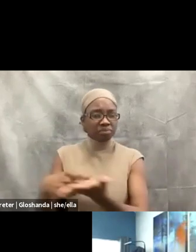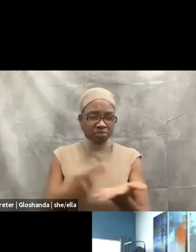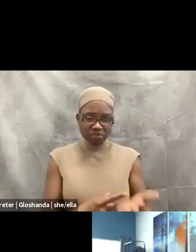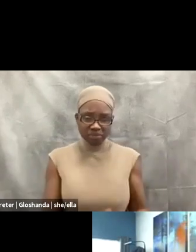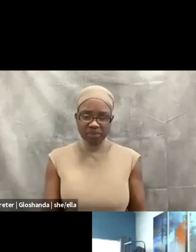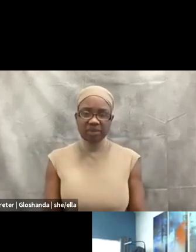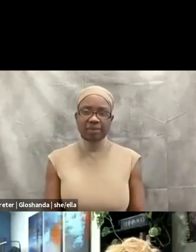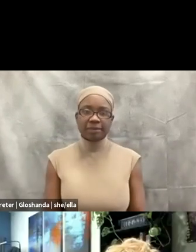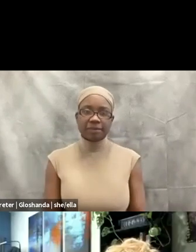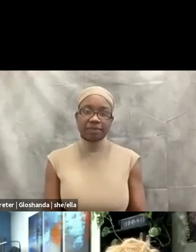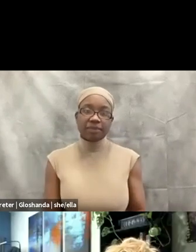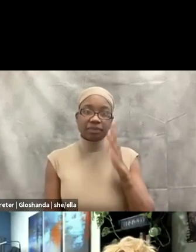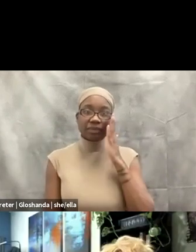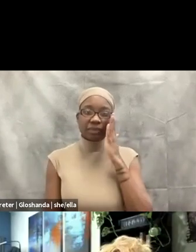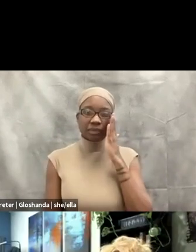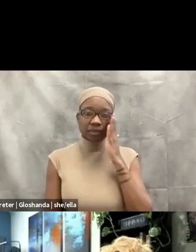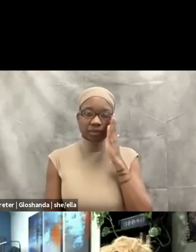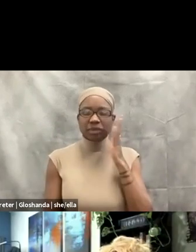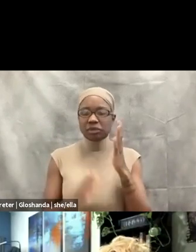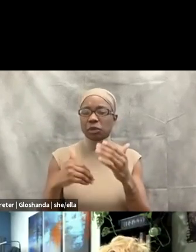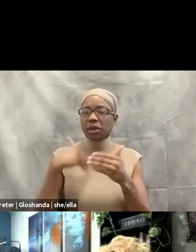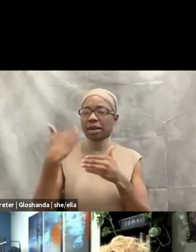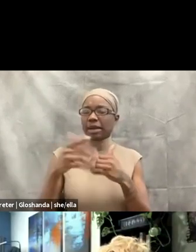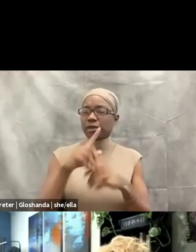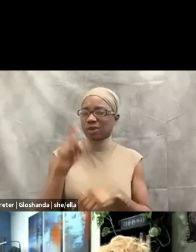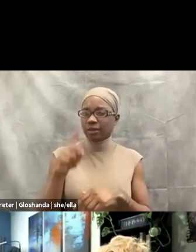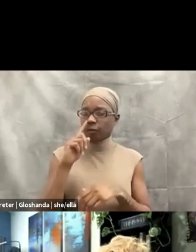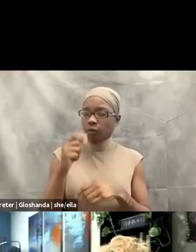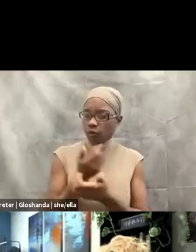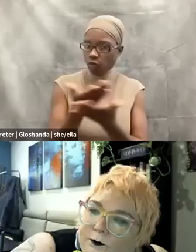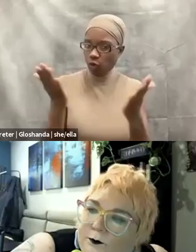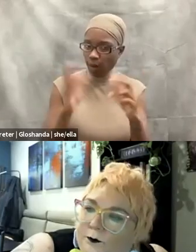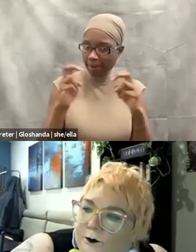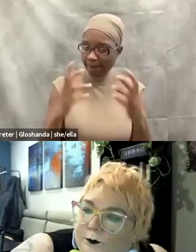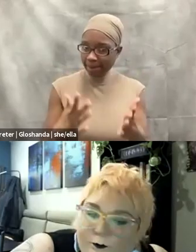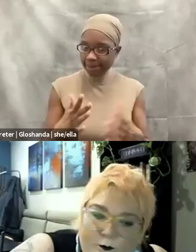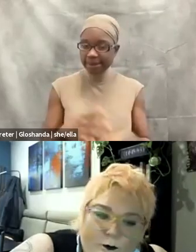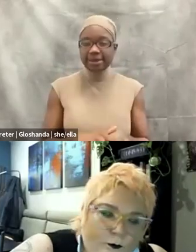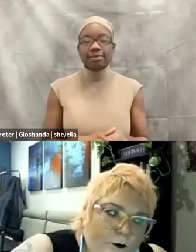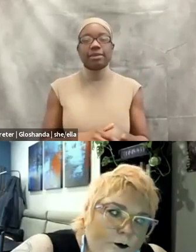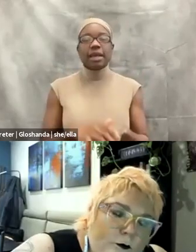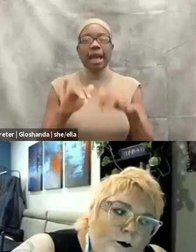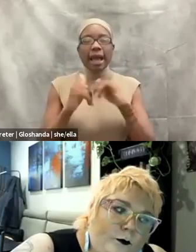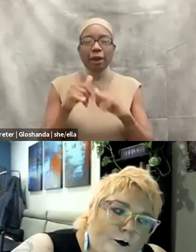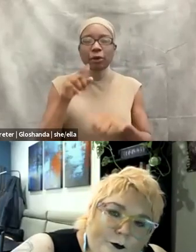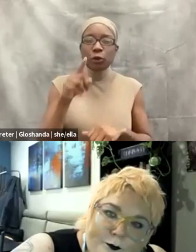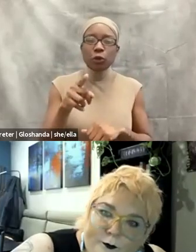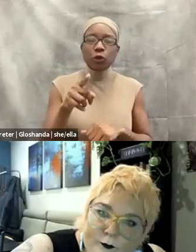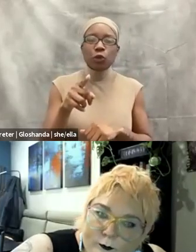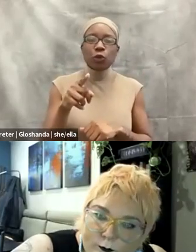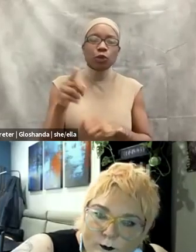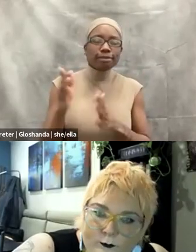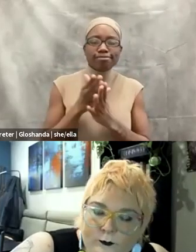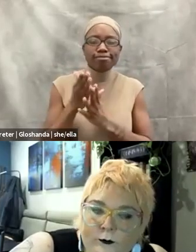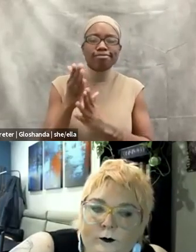Um, so let's go ahead to the next question. And this is for everyone. Um, how do you navigate ethical conflicts